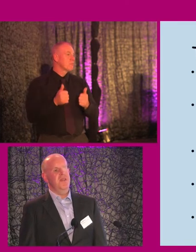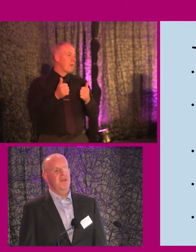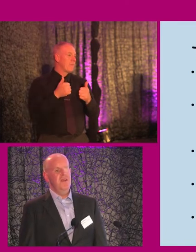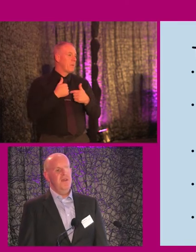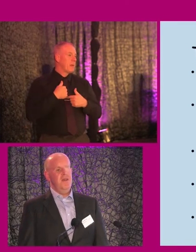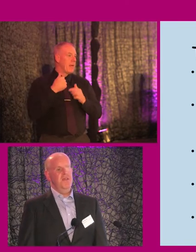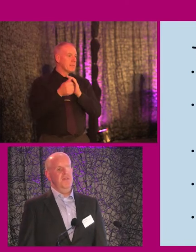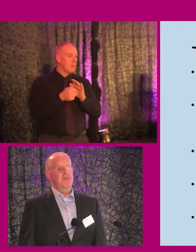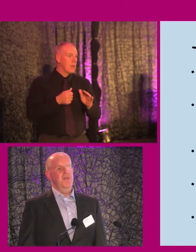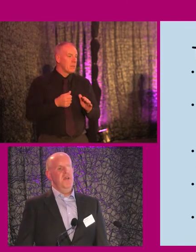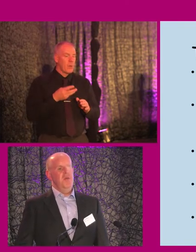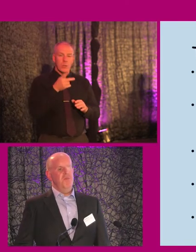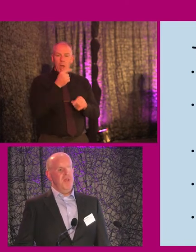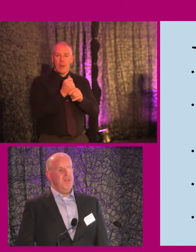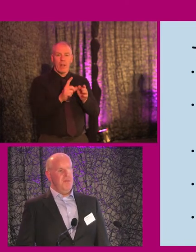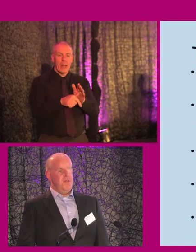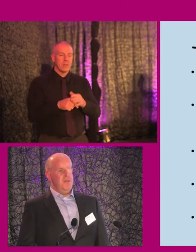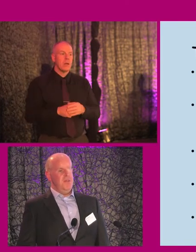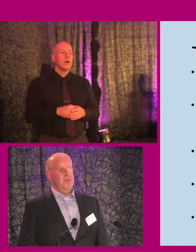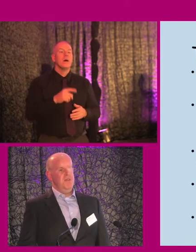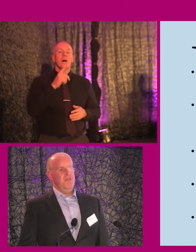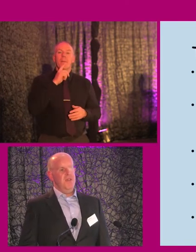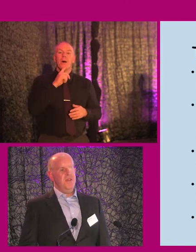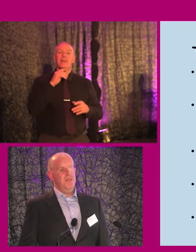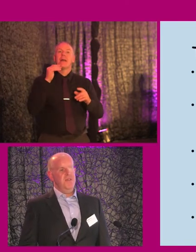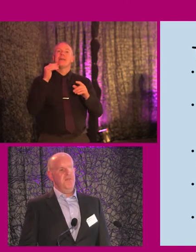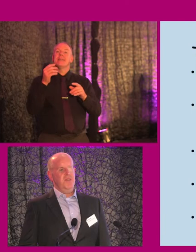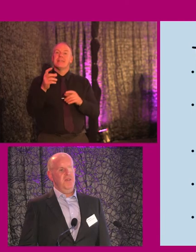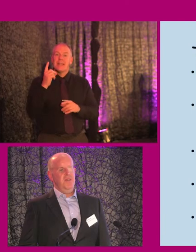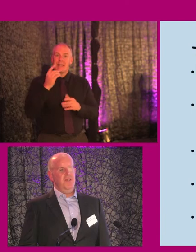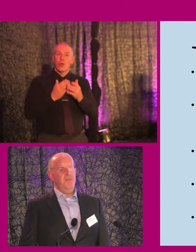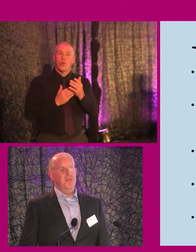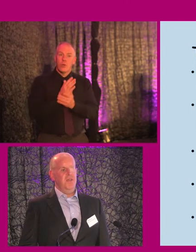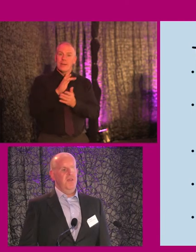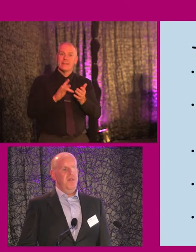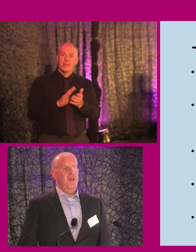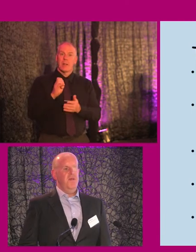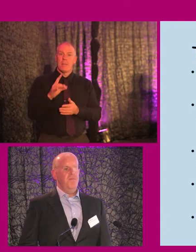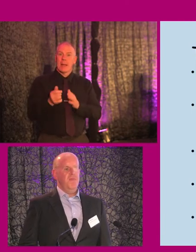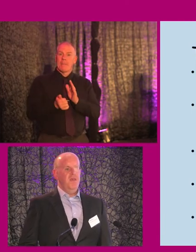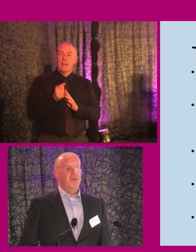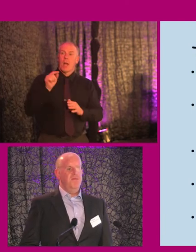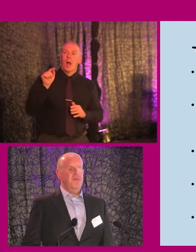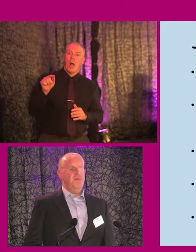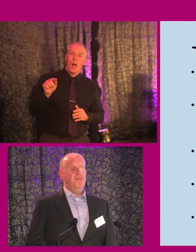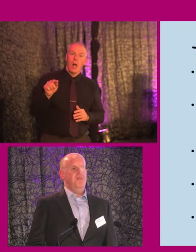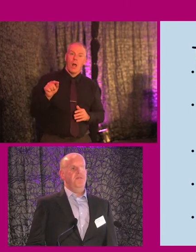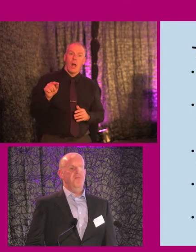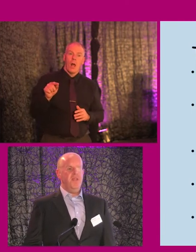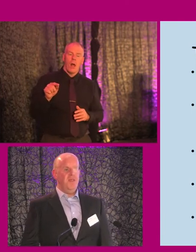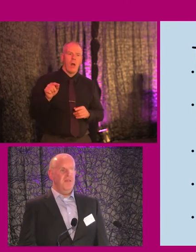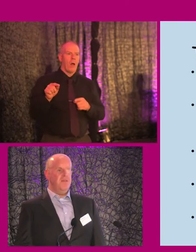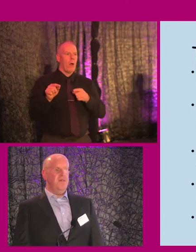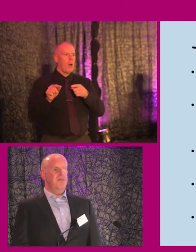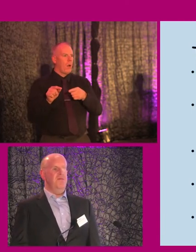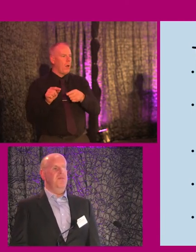a little bit later at the end of the slide. But when I actually managed to get the central bank building, it involved so